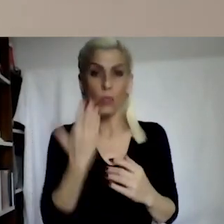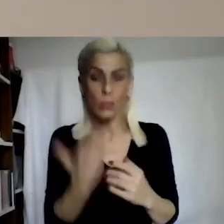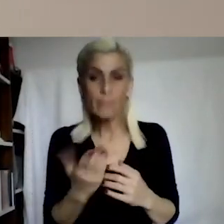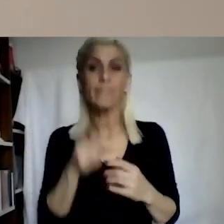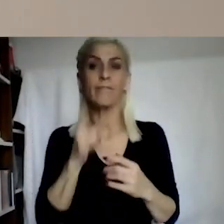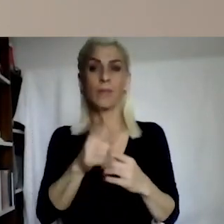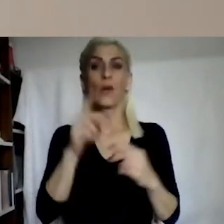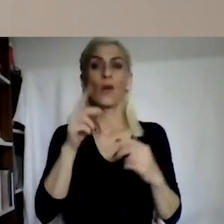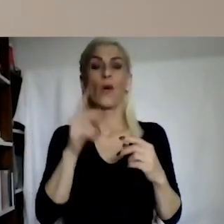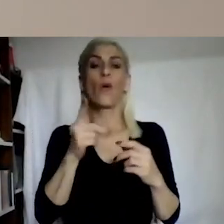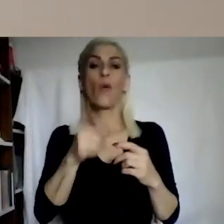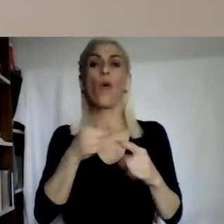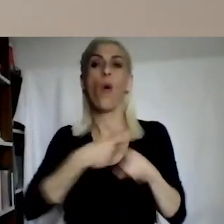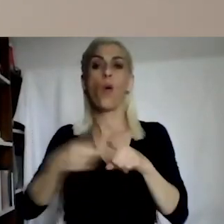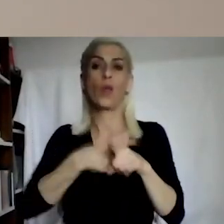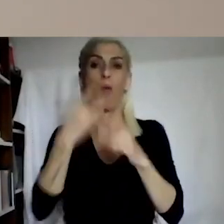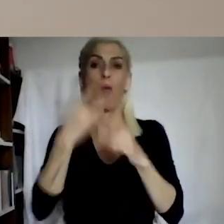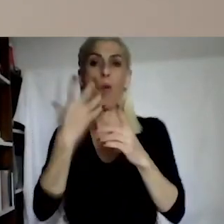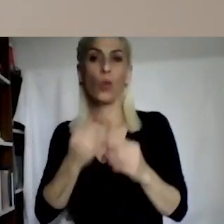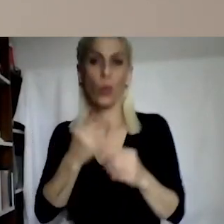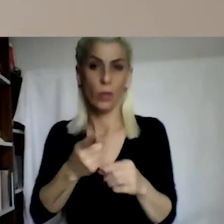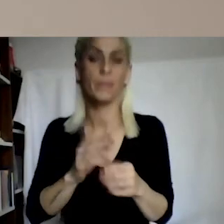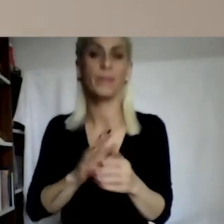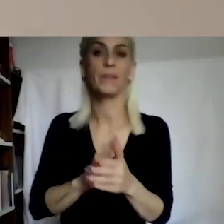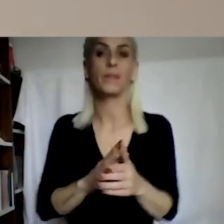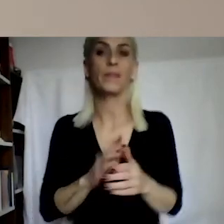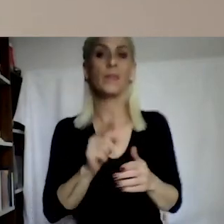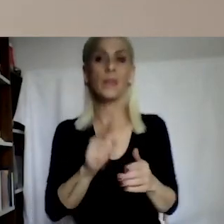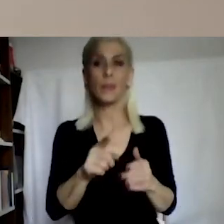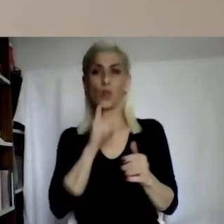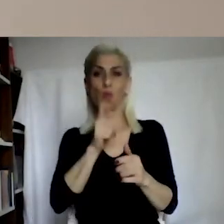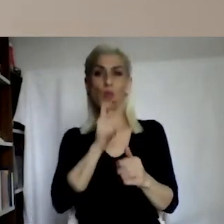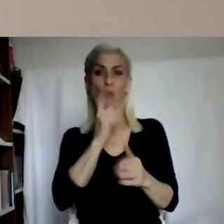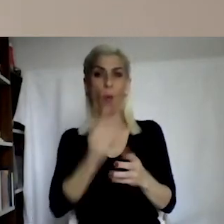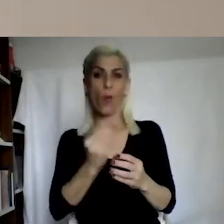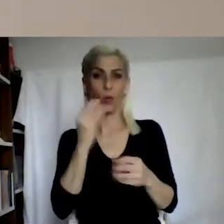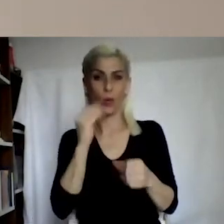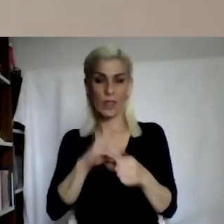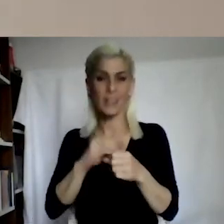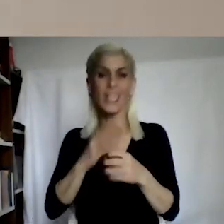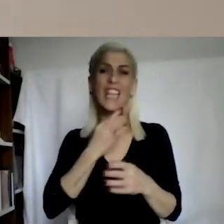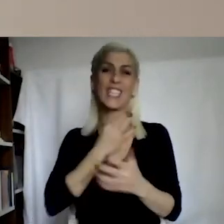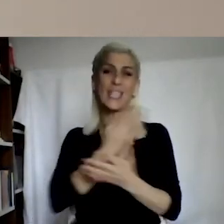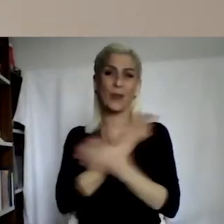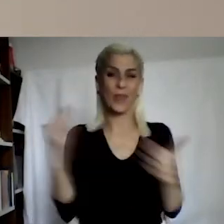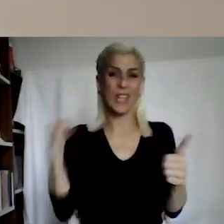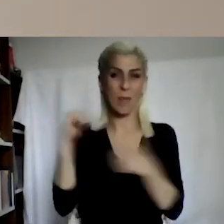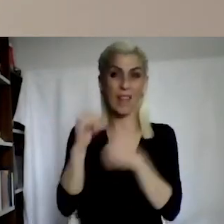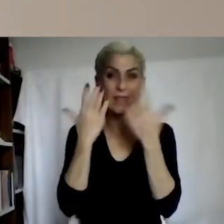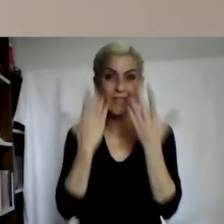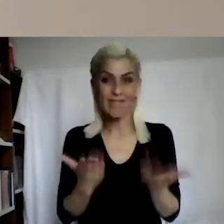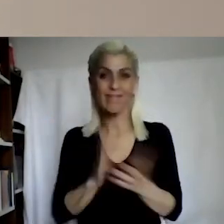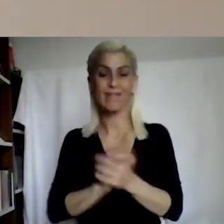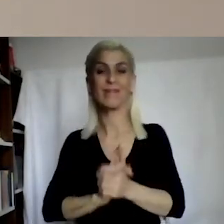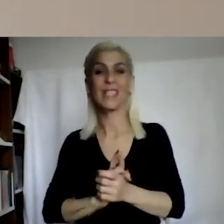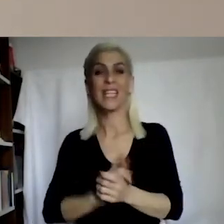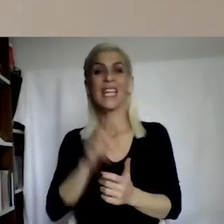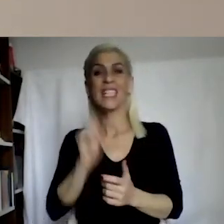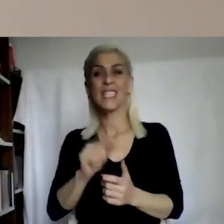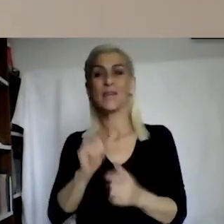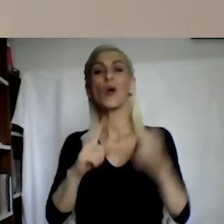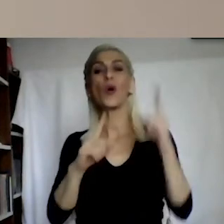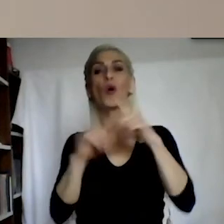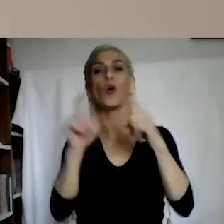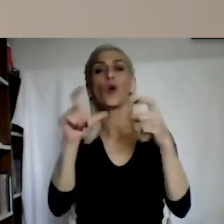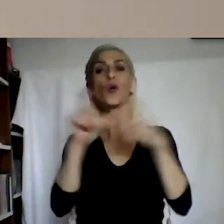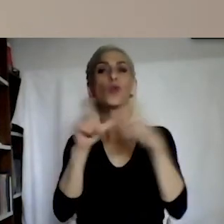all of them. And this was such a rich content. Hakan Ataman. Thank you. Now it's over to Tuğçe Duygu Töksal.